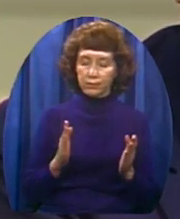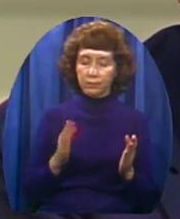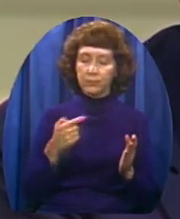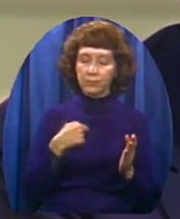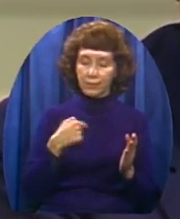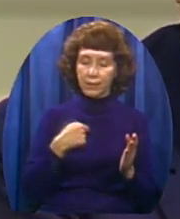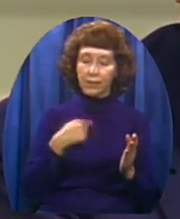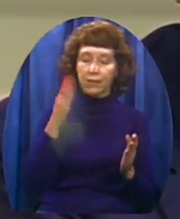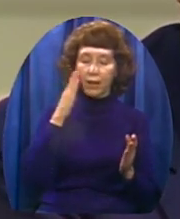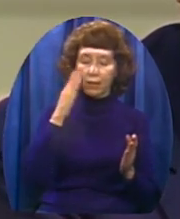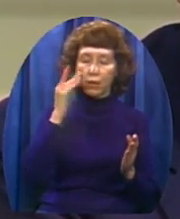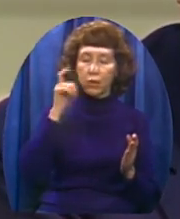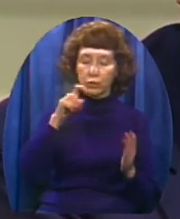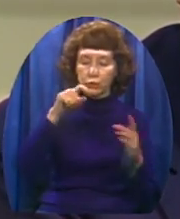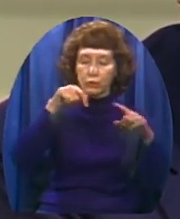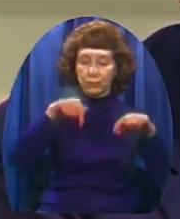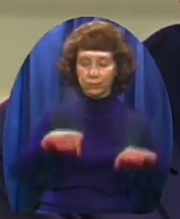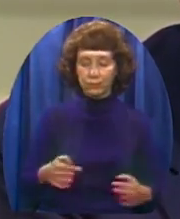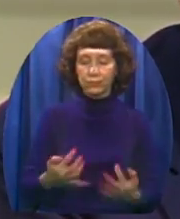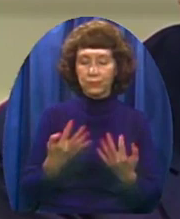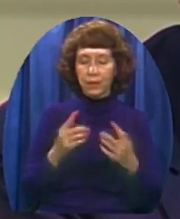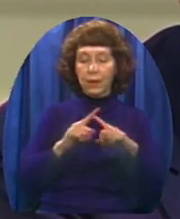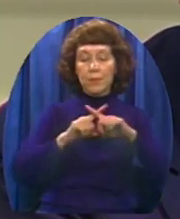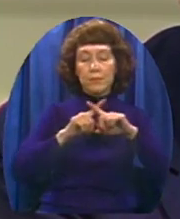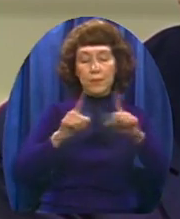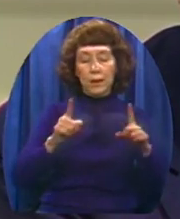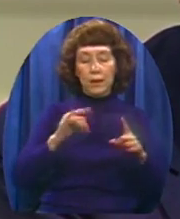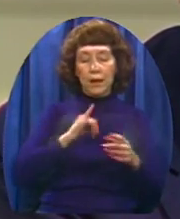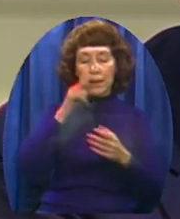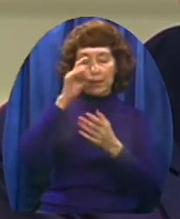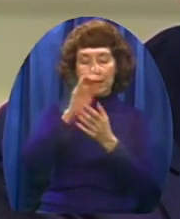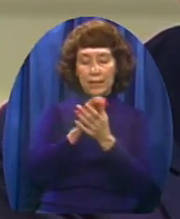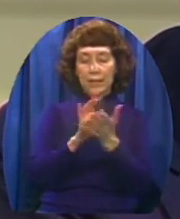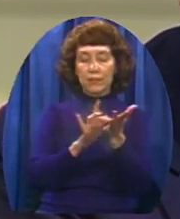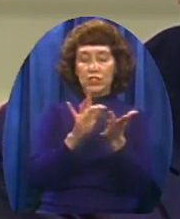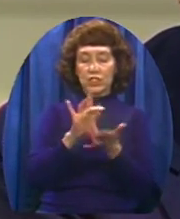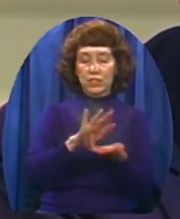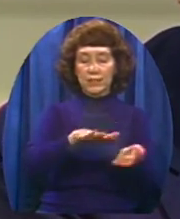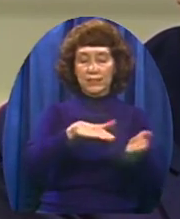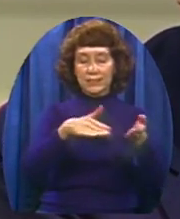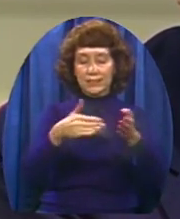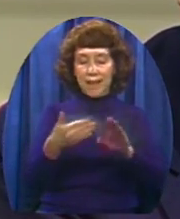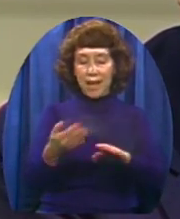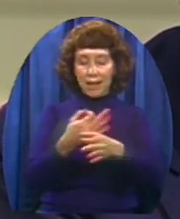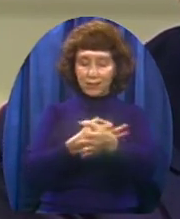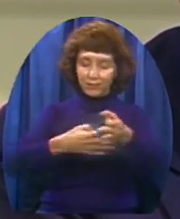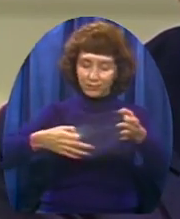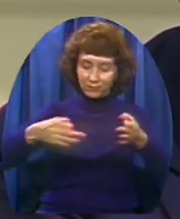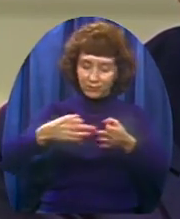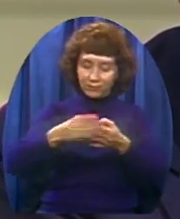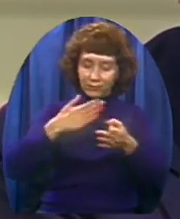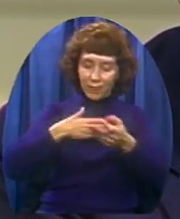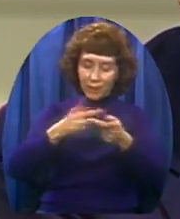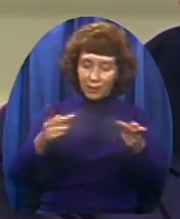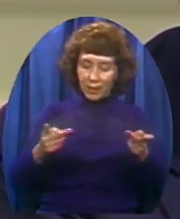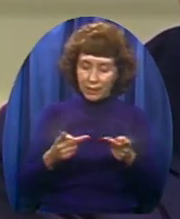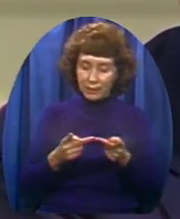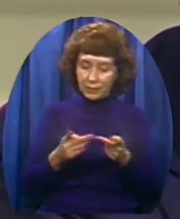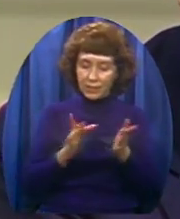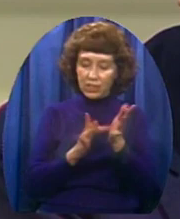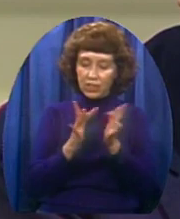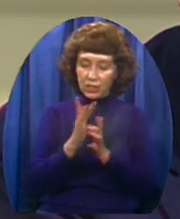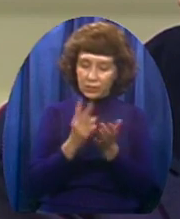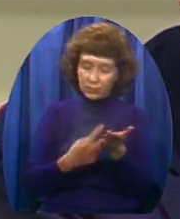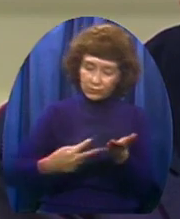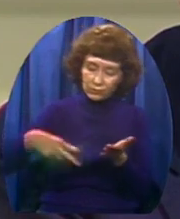But I believe Jesus died for me Was buried for me Rose from the dead for me Come into my heart Lord Jesus